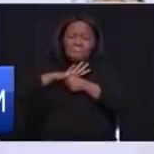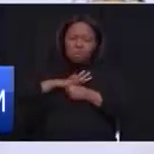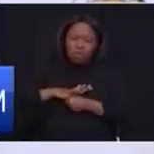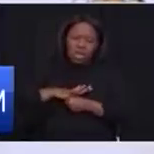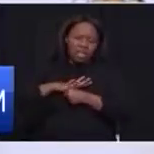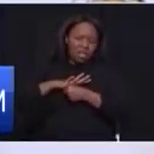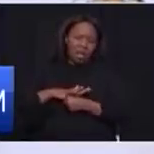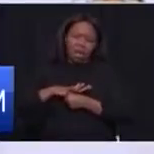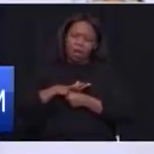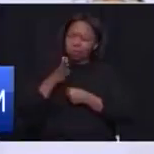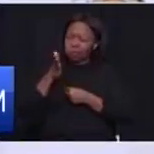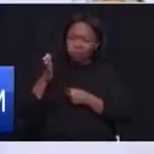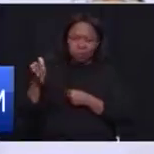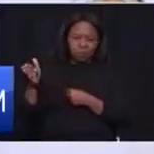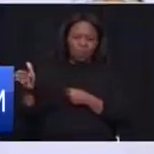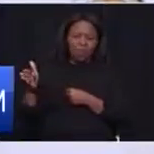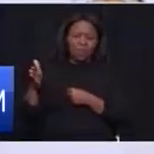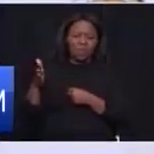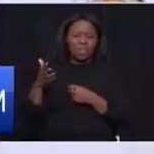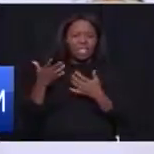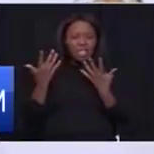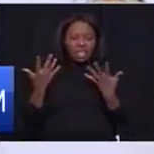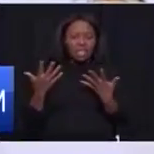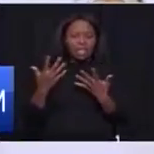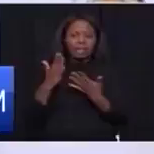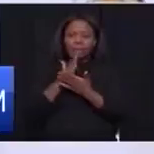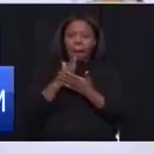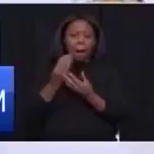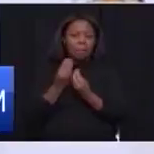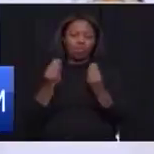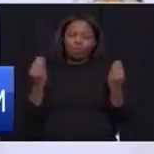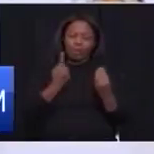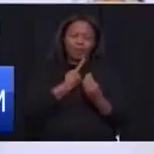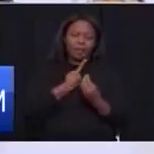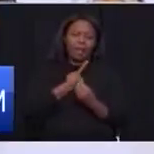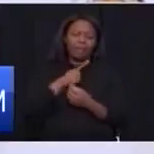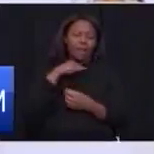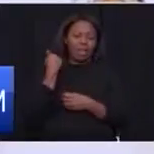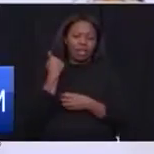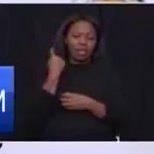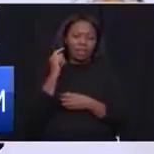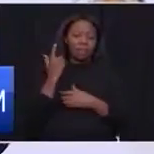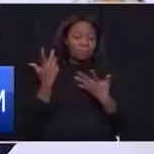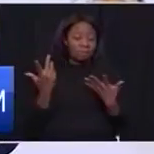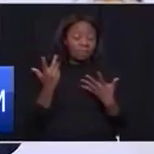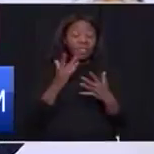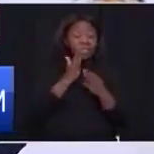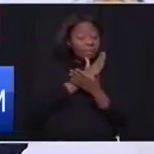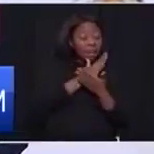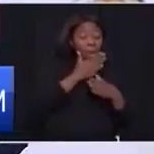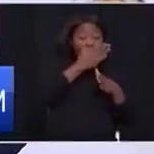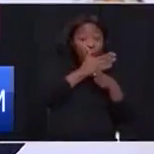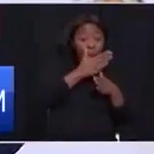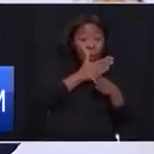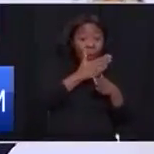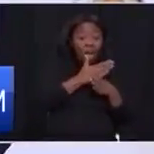end up leading today taking their own lives. And those who work, depression as a